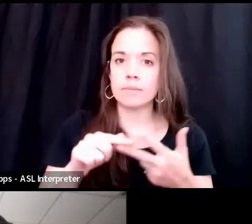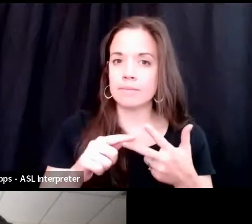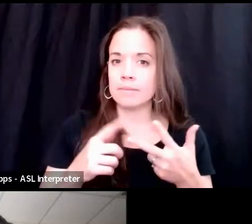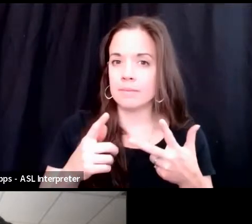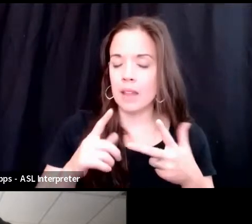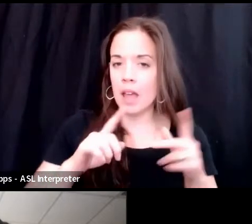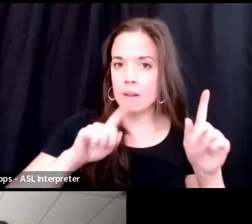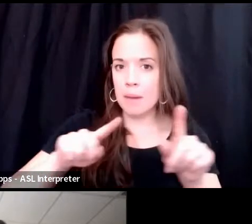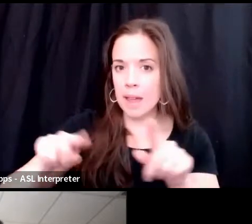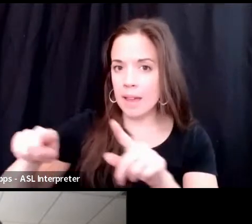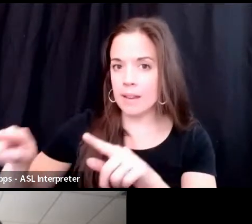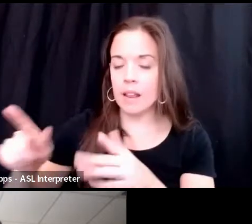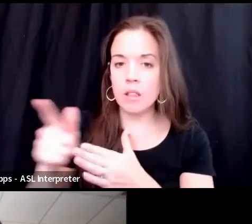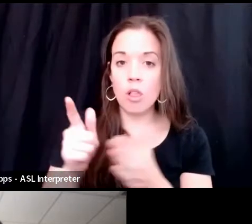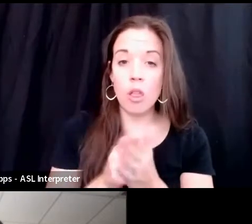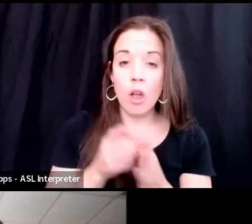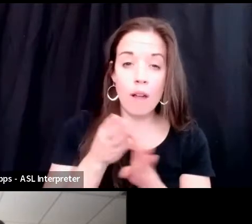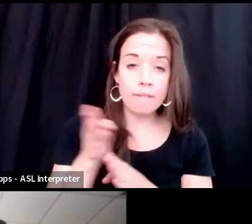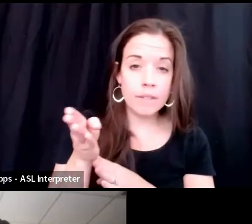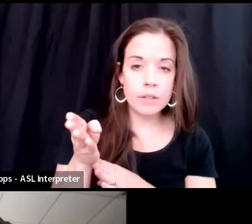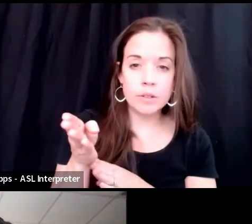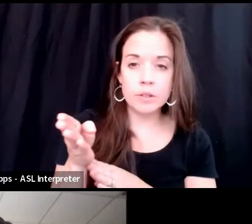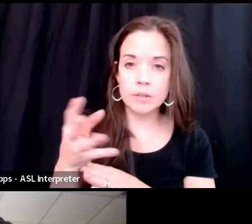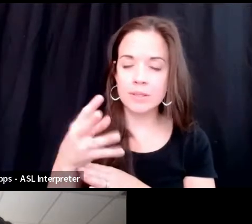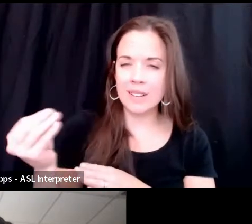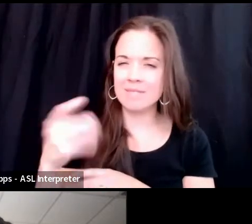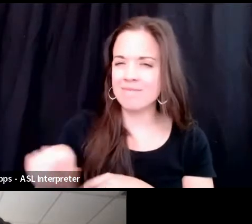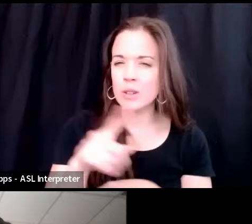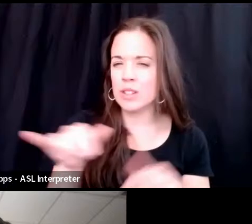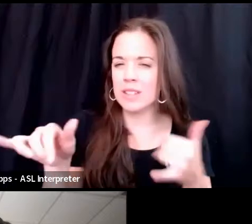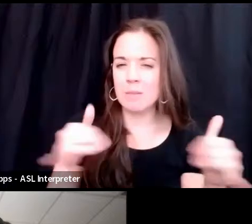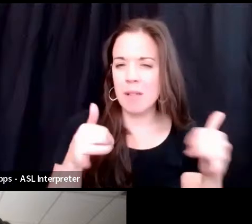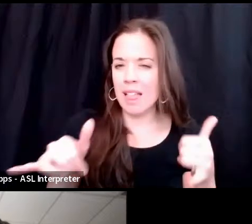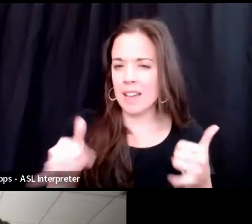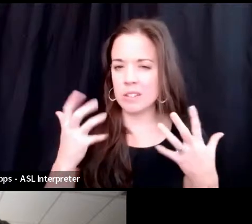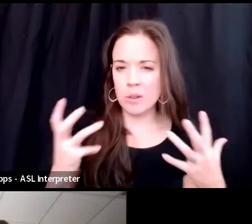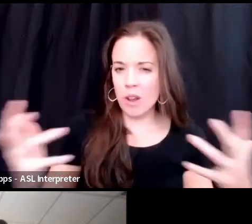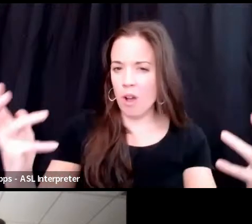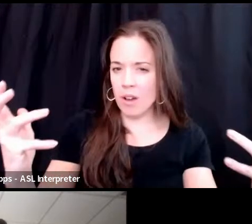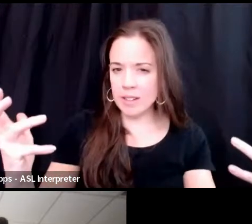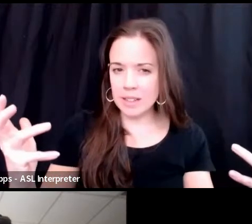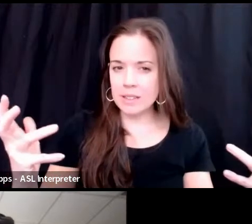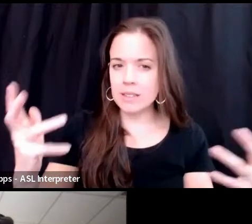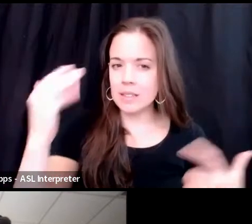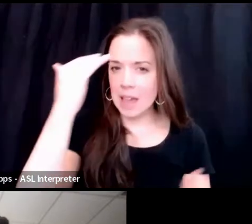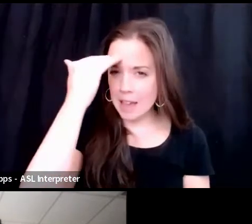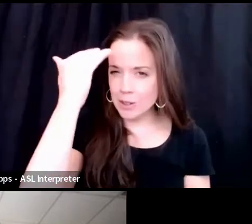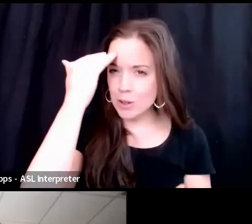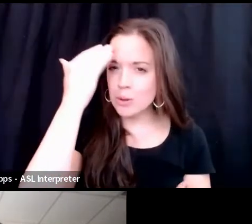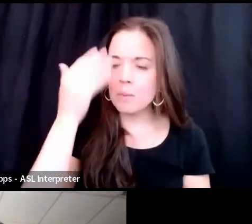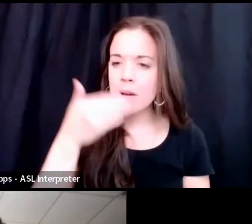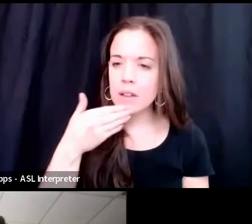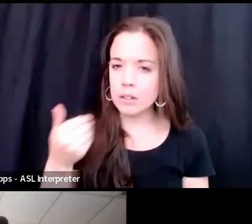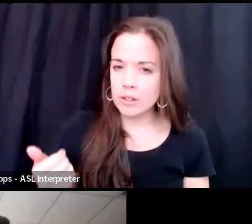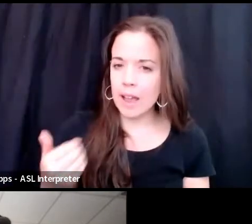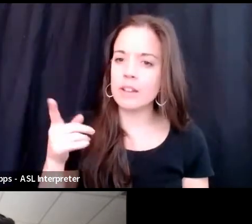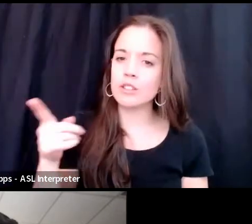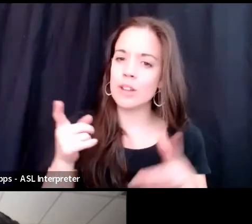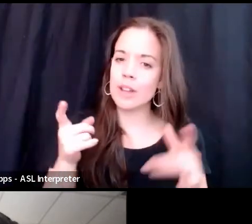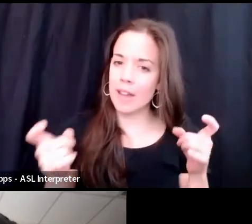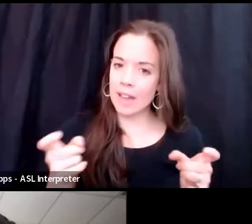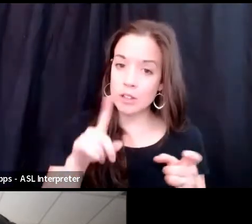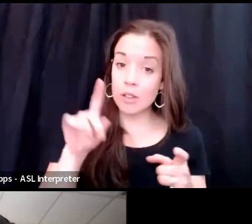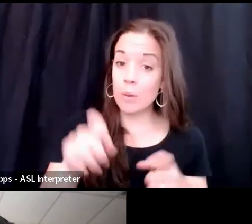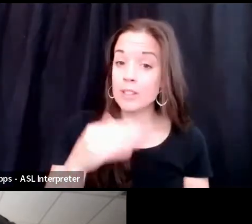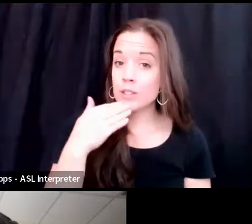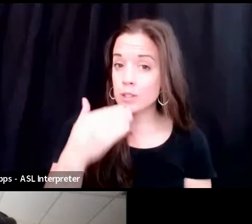the law field. And so they were just playing to an audience. They actually knew much better. And she handled the questions quite well.